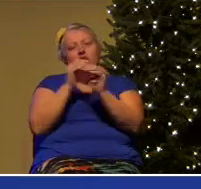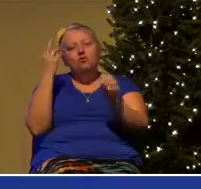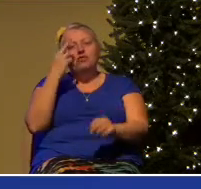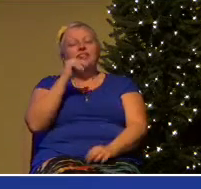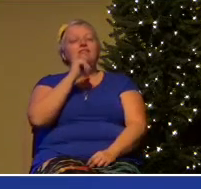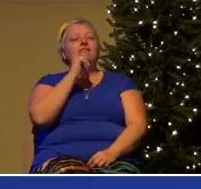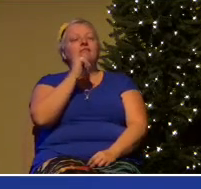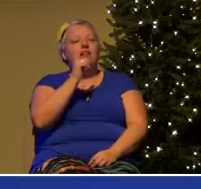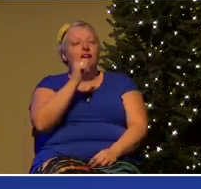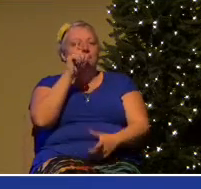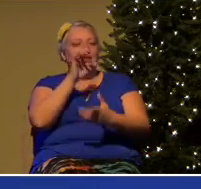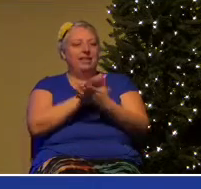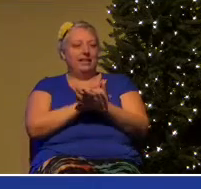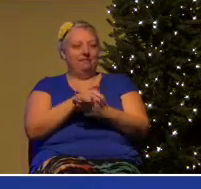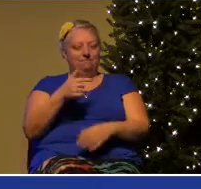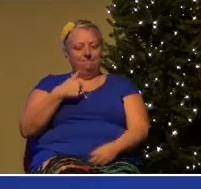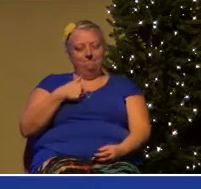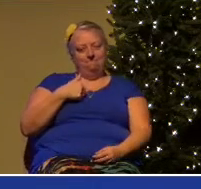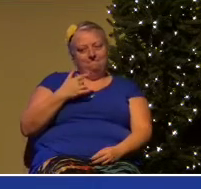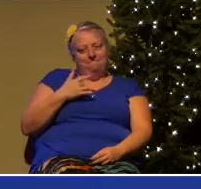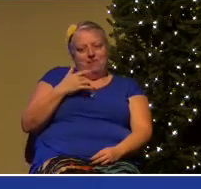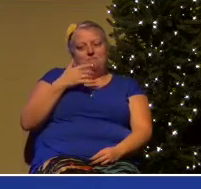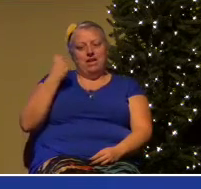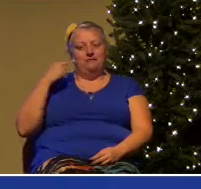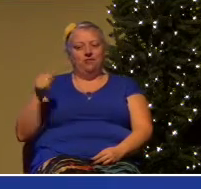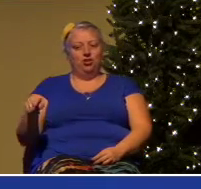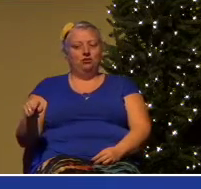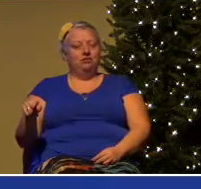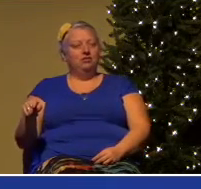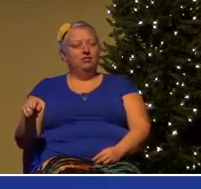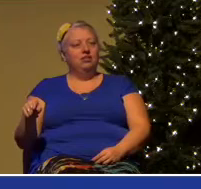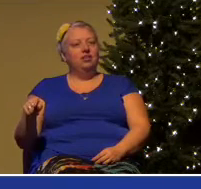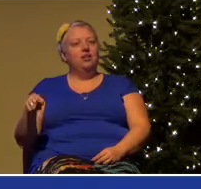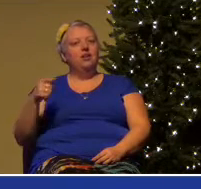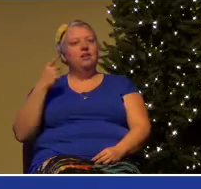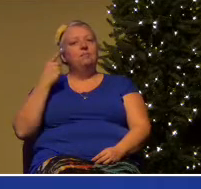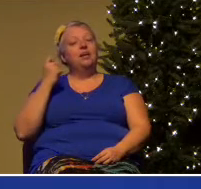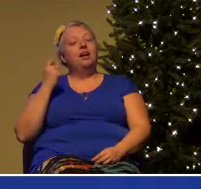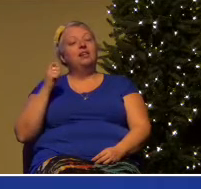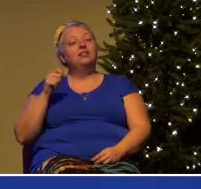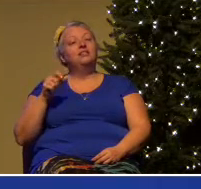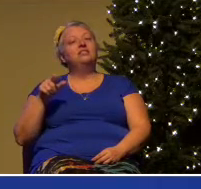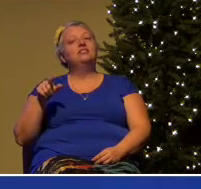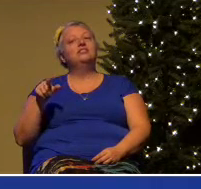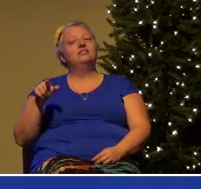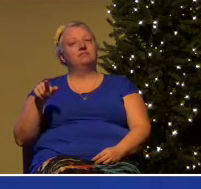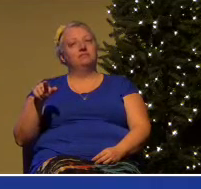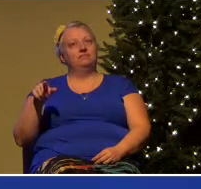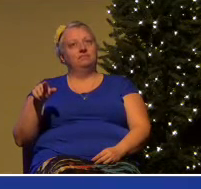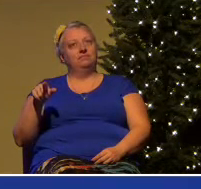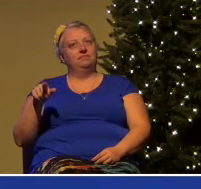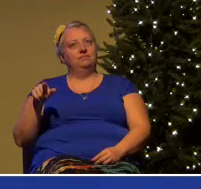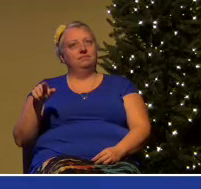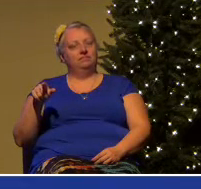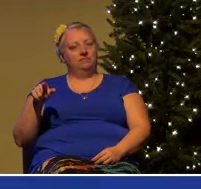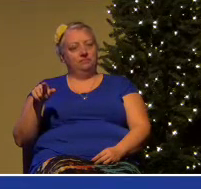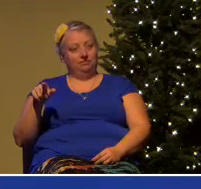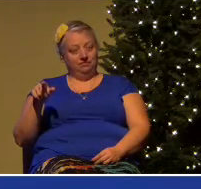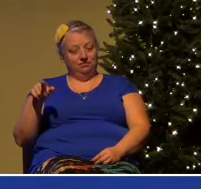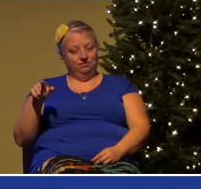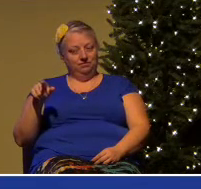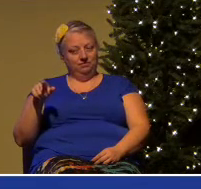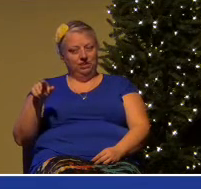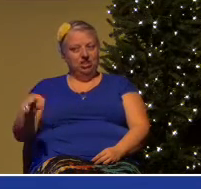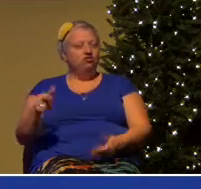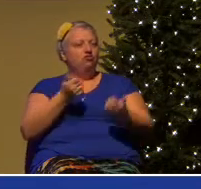interests at heart because nothing else that she had tried worked. That's many, many years ago now. That marriage survived, more children